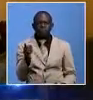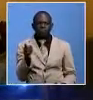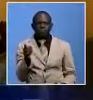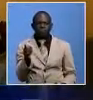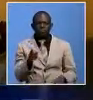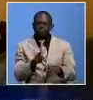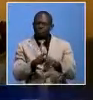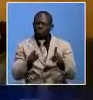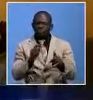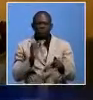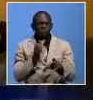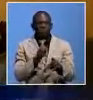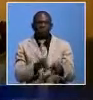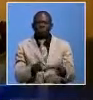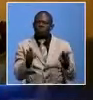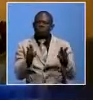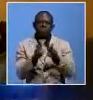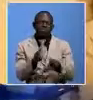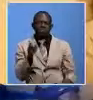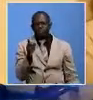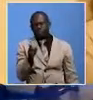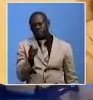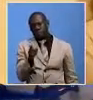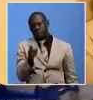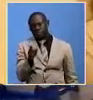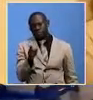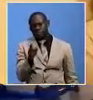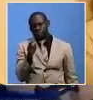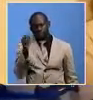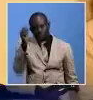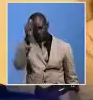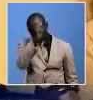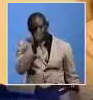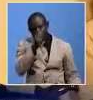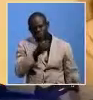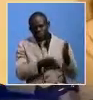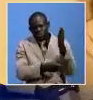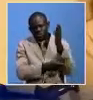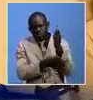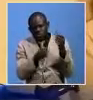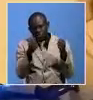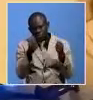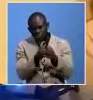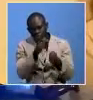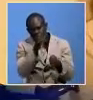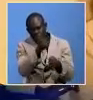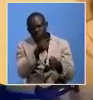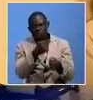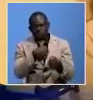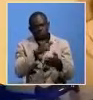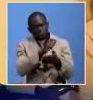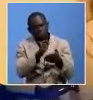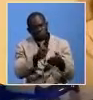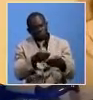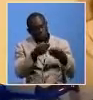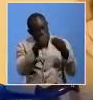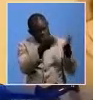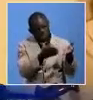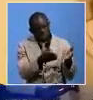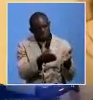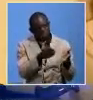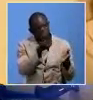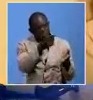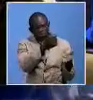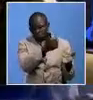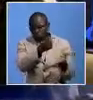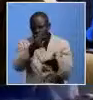to our values. I was forced to write to the African Development Bank to receive the decision of funding